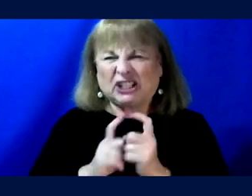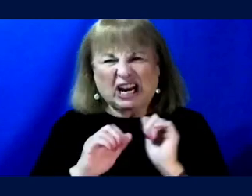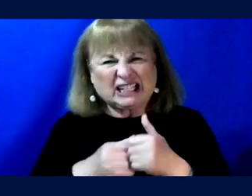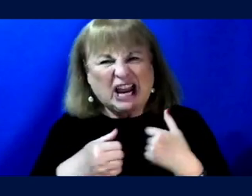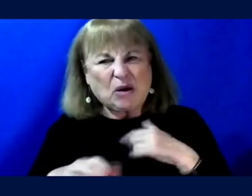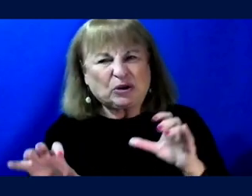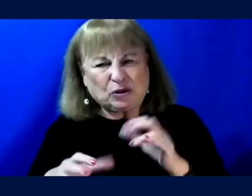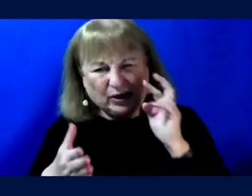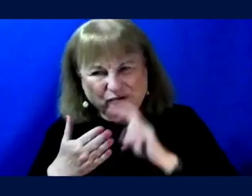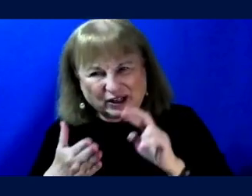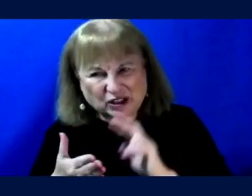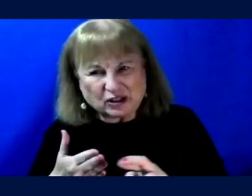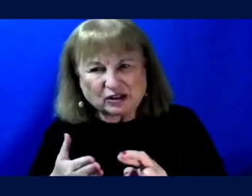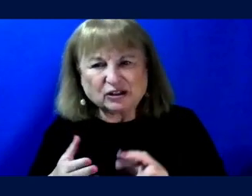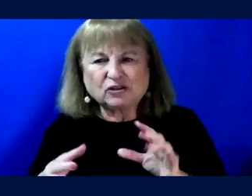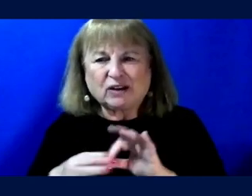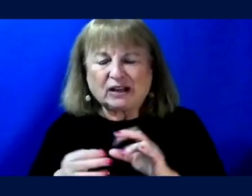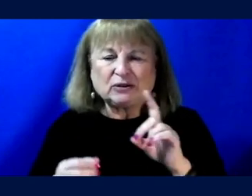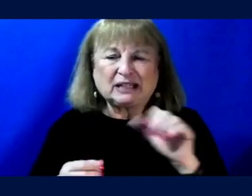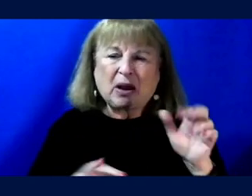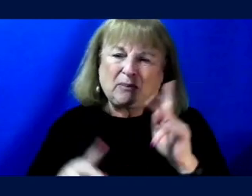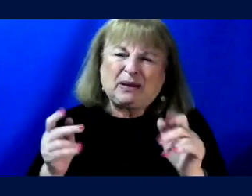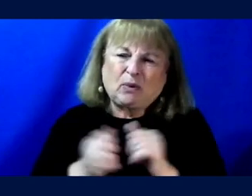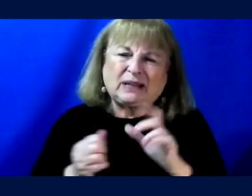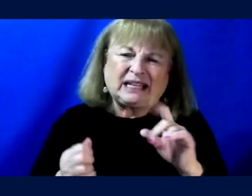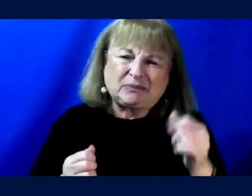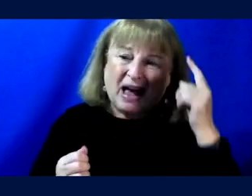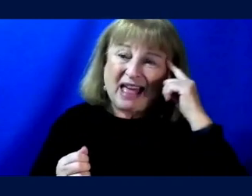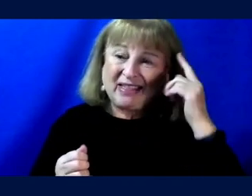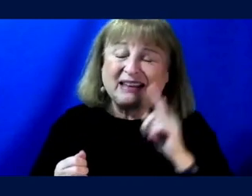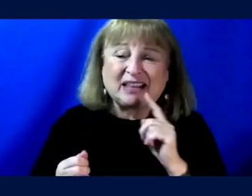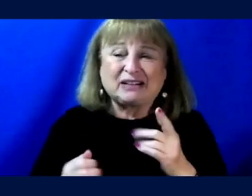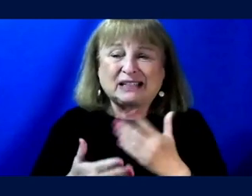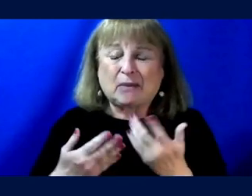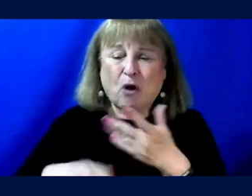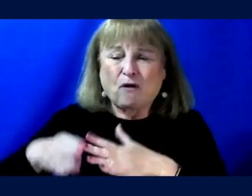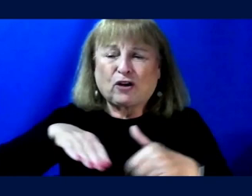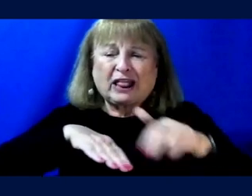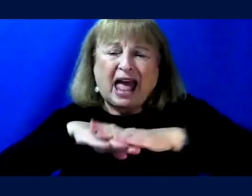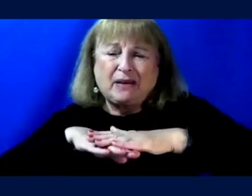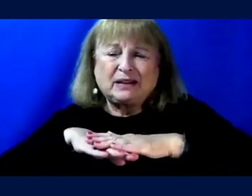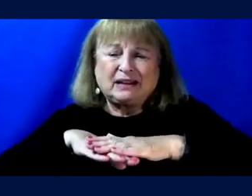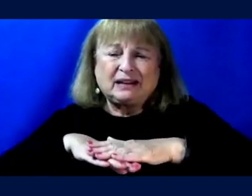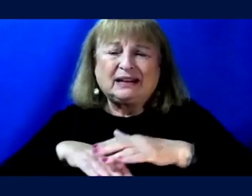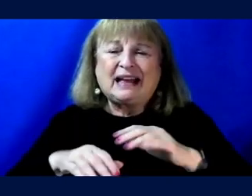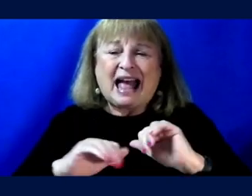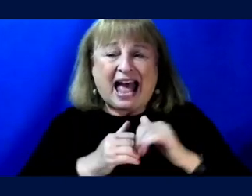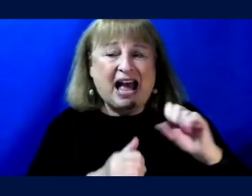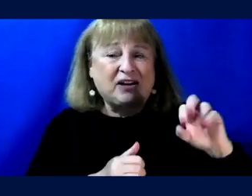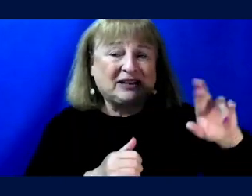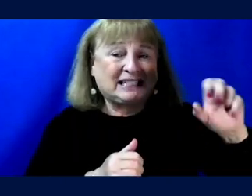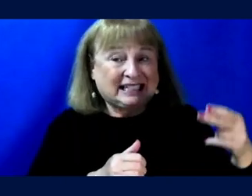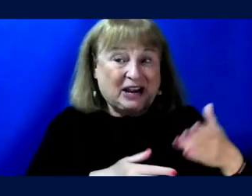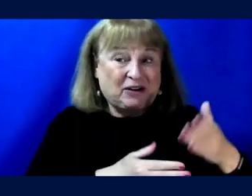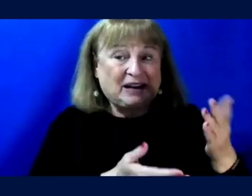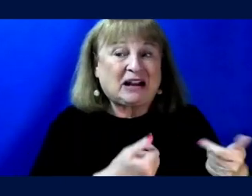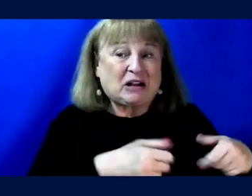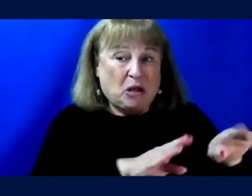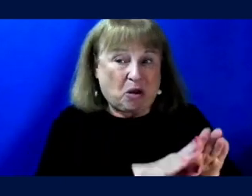we're even doing research on disability, on people with disabilities. And I think there's some overlap even in how Sarah ended, um,